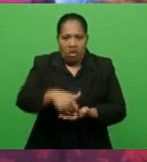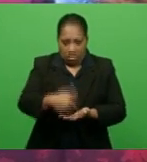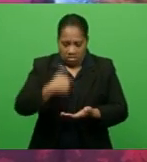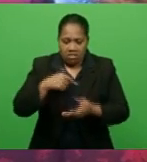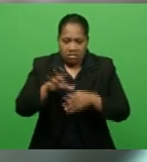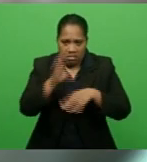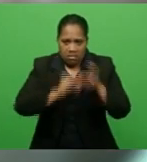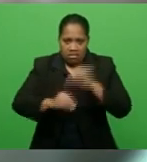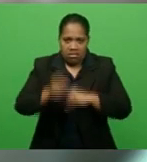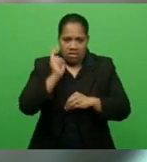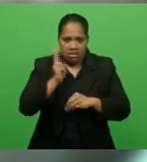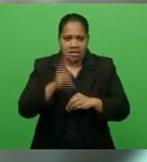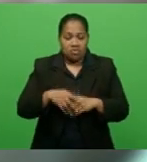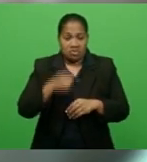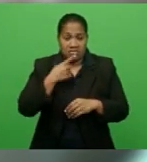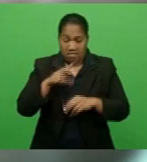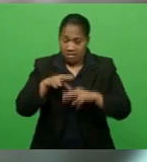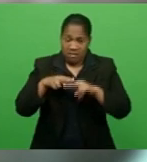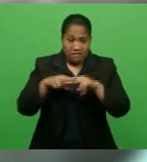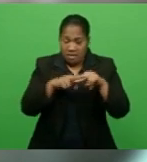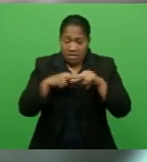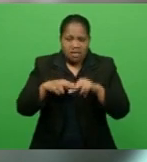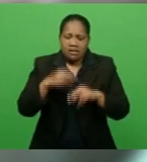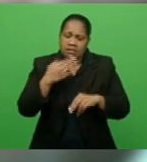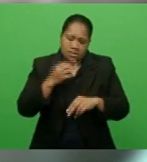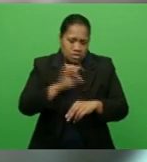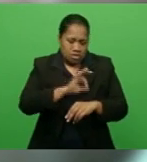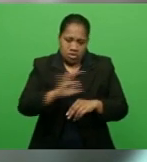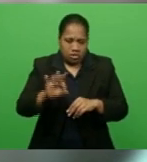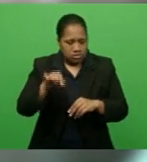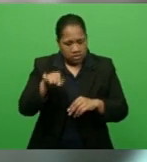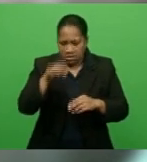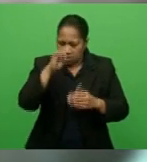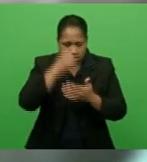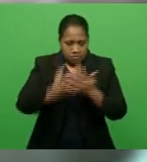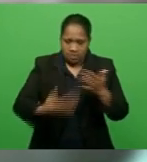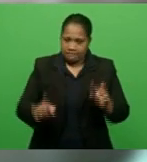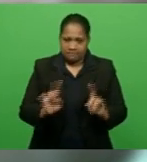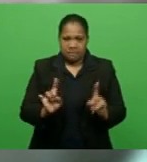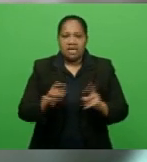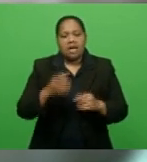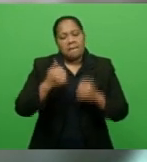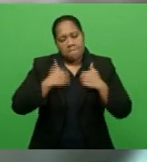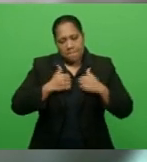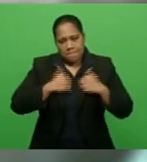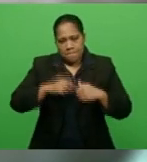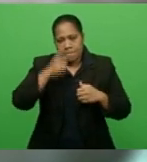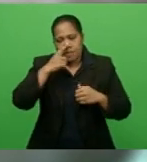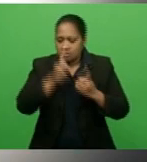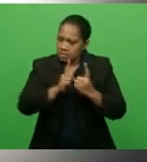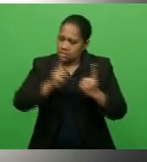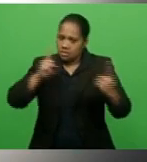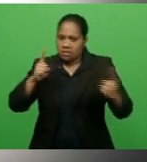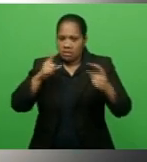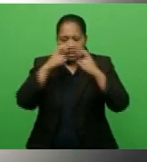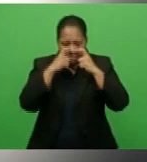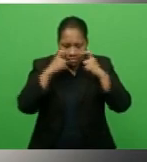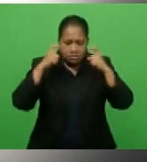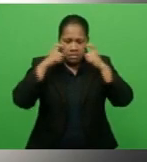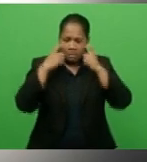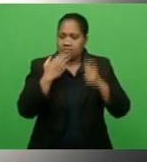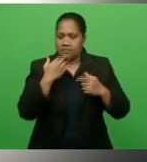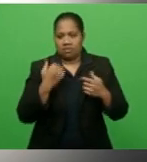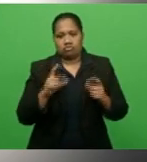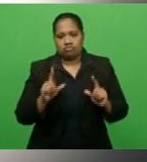the experience of COVID-19 and urges people to practice social distancing, wear a mask where possible, and practice the